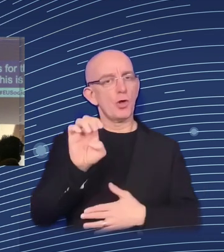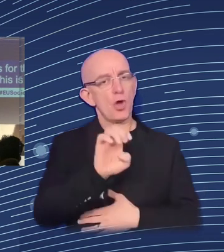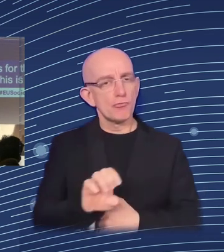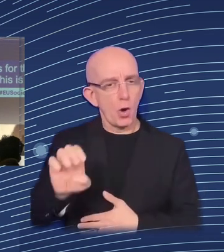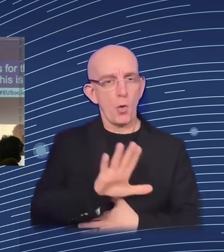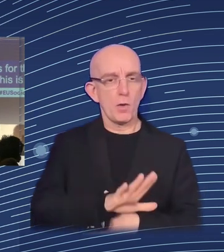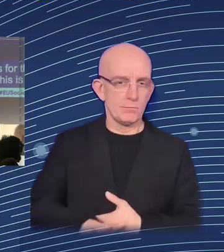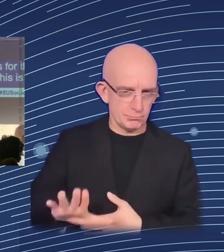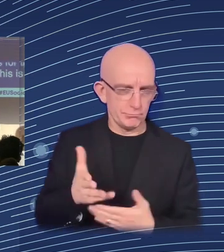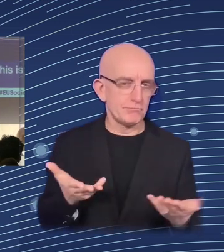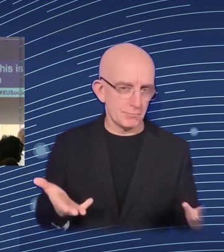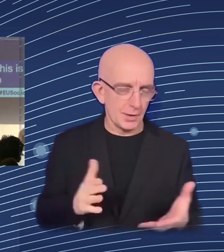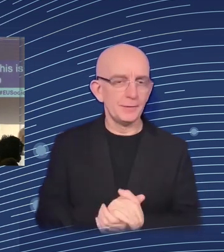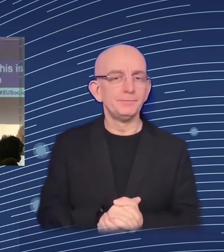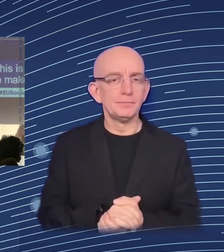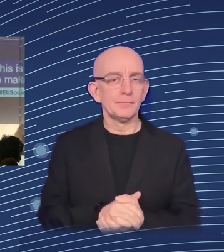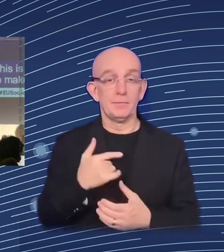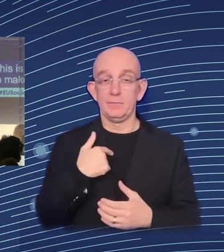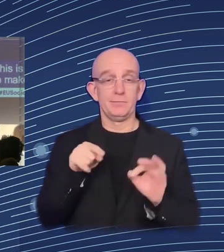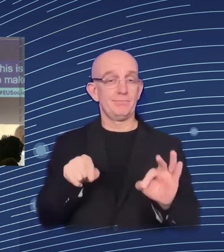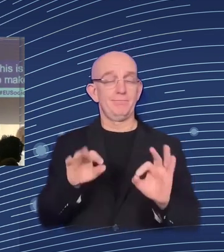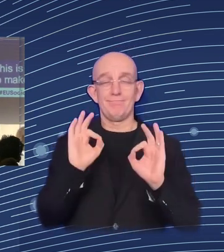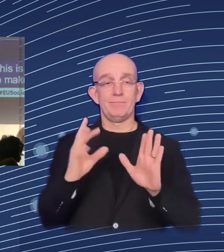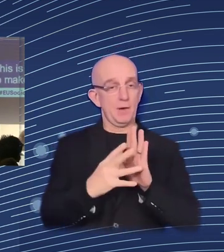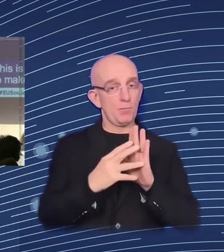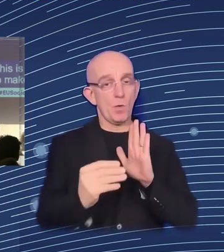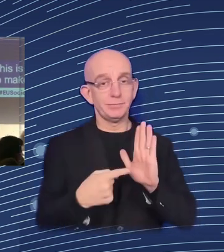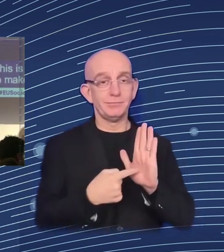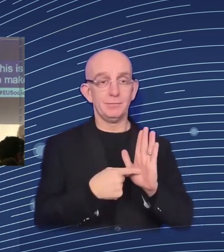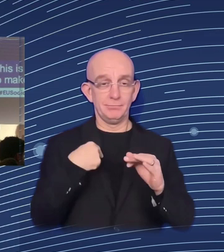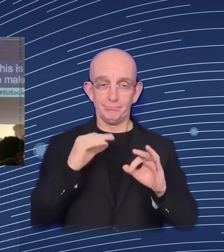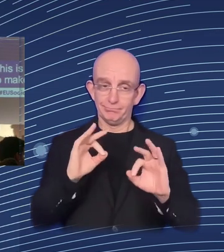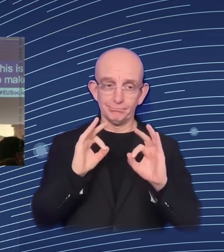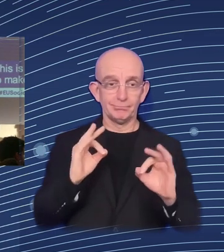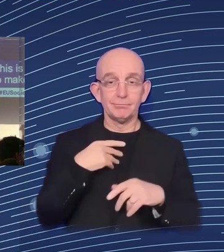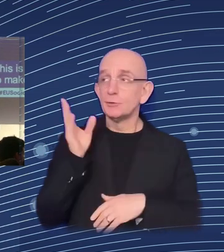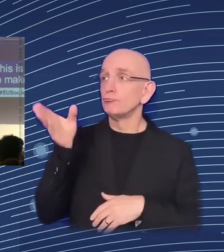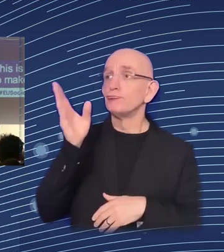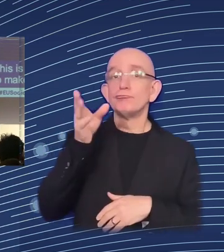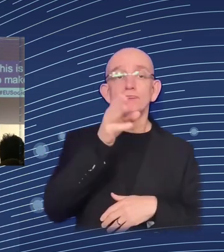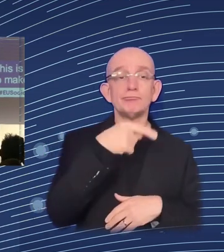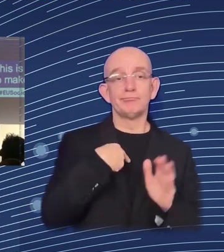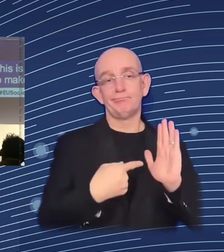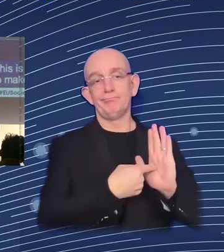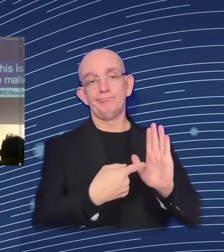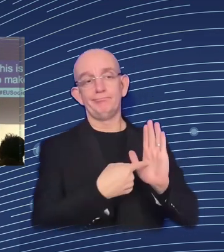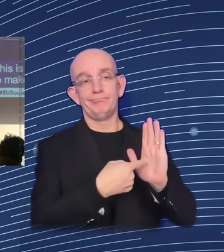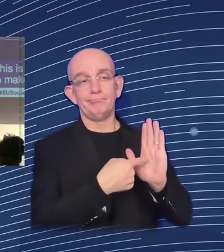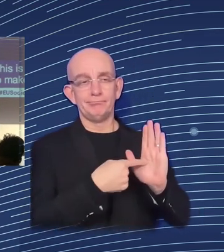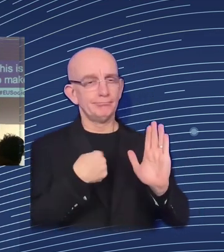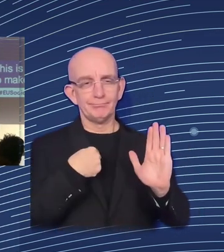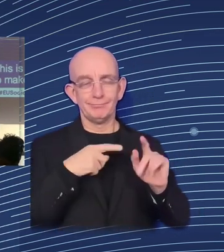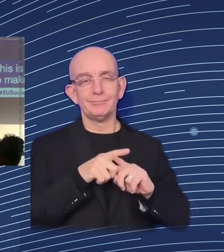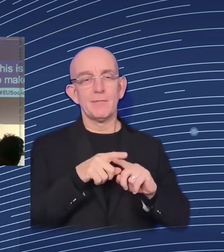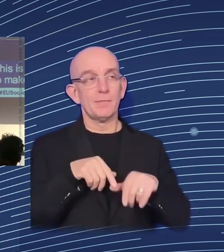promotion of the model, but I try to also, beyond selling things like you, I will try to